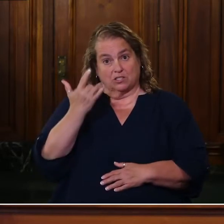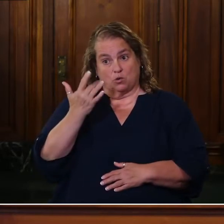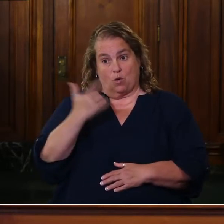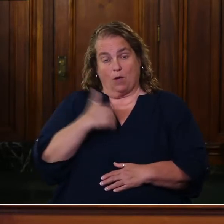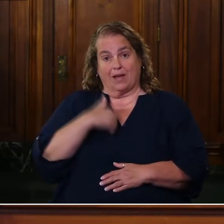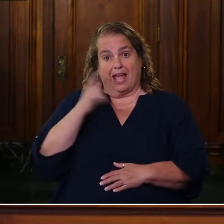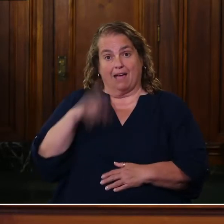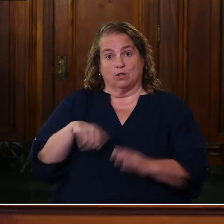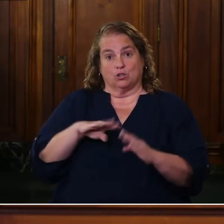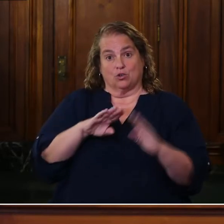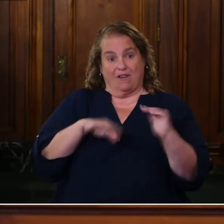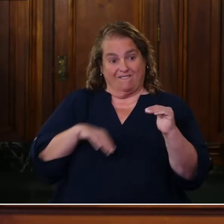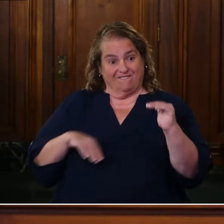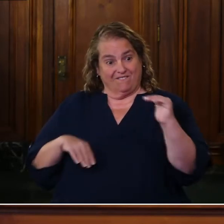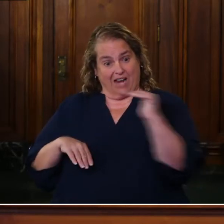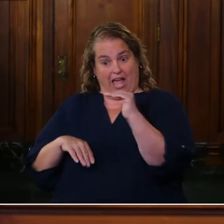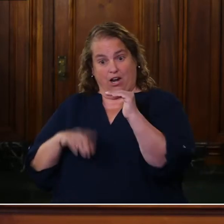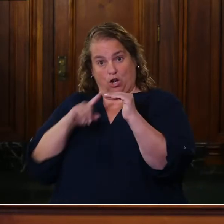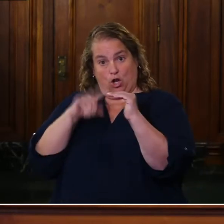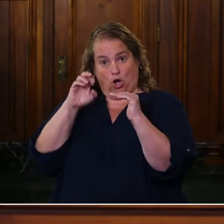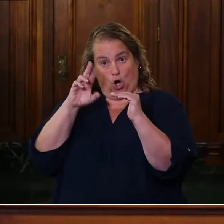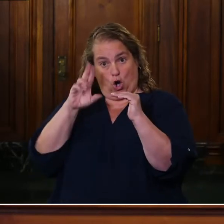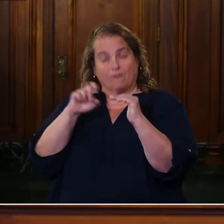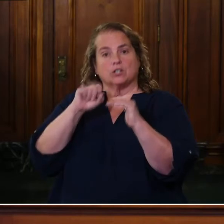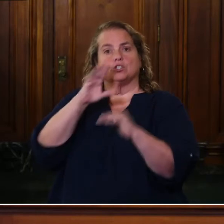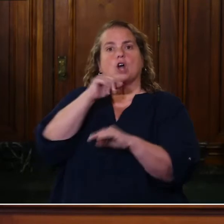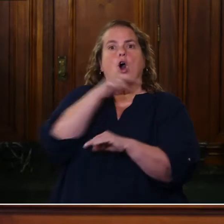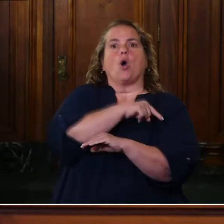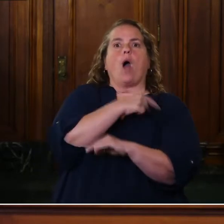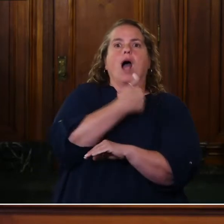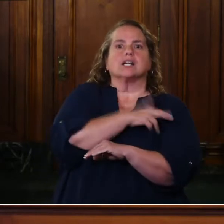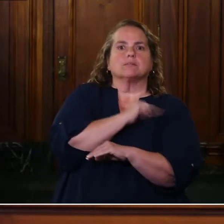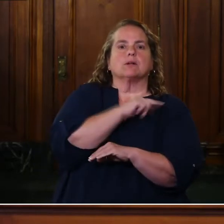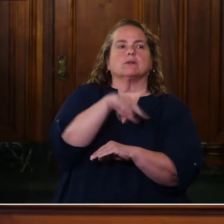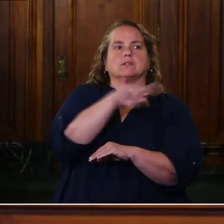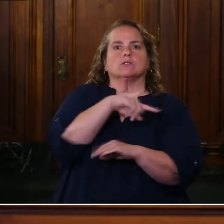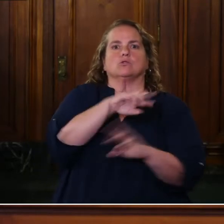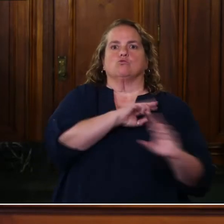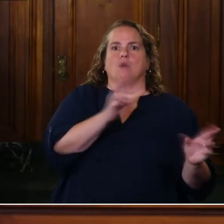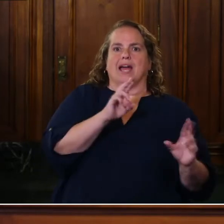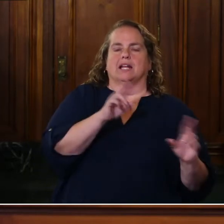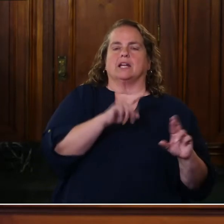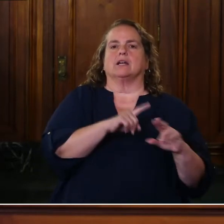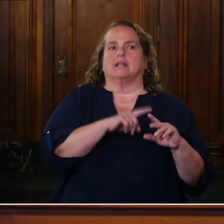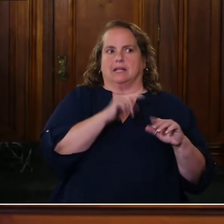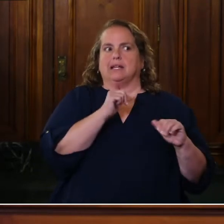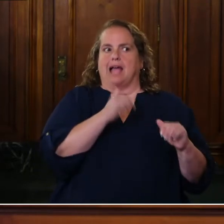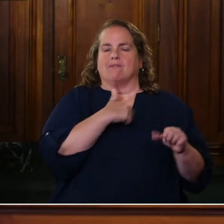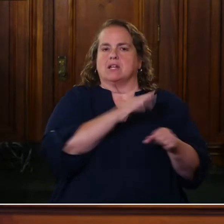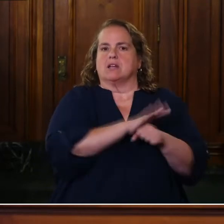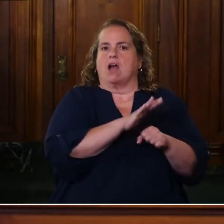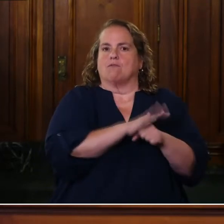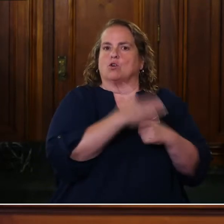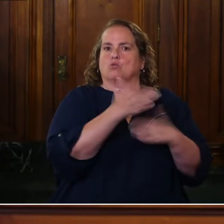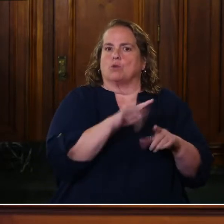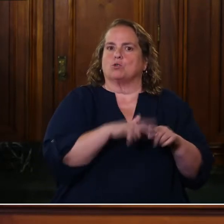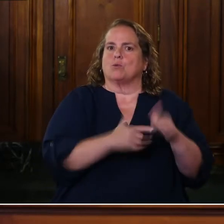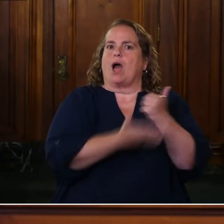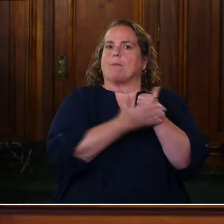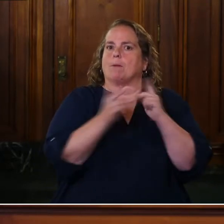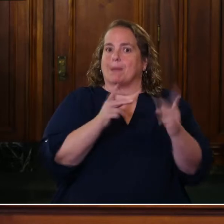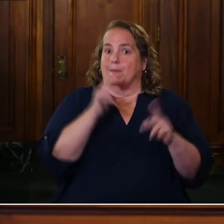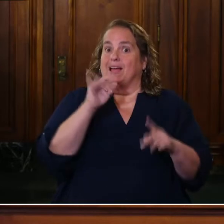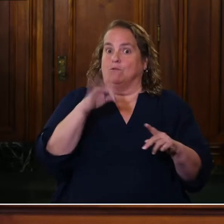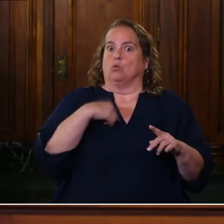had to flatten the curve is so that we have the health care capacity, uh, to help people as this virus moves through, uh, our population. But yes, every time we